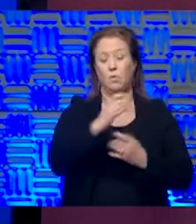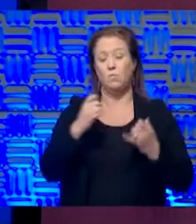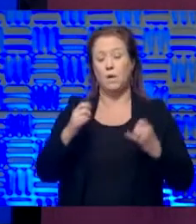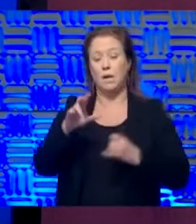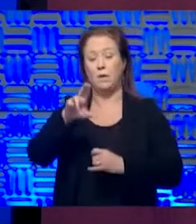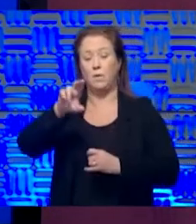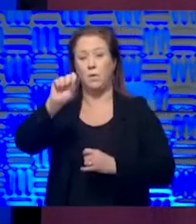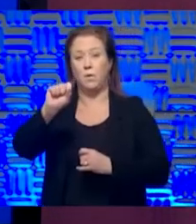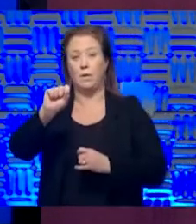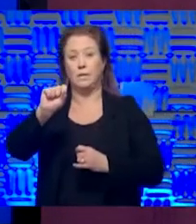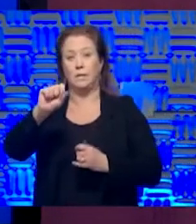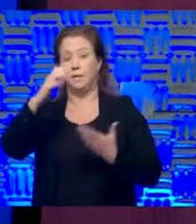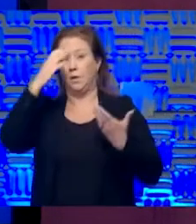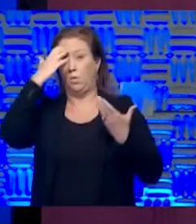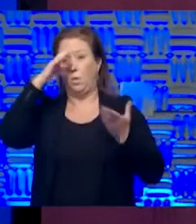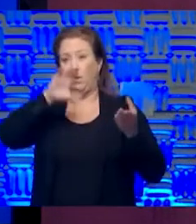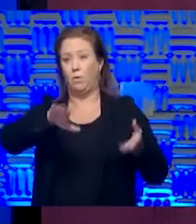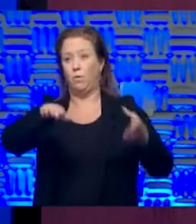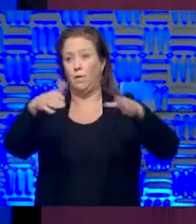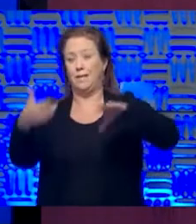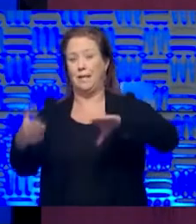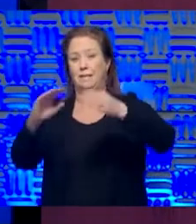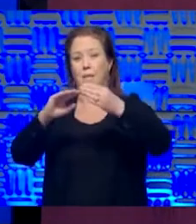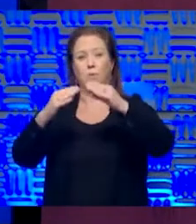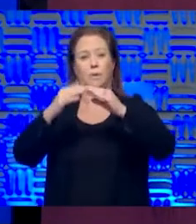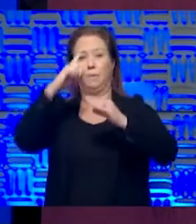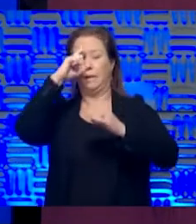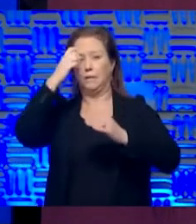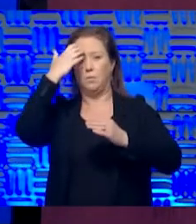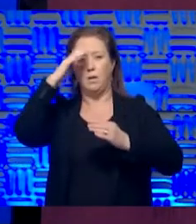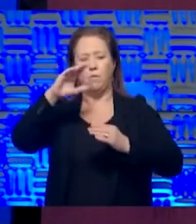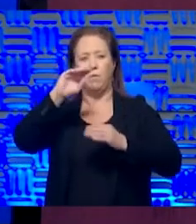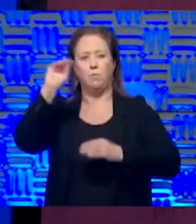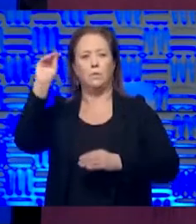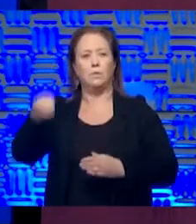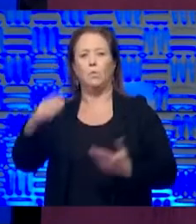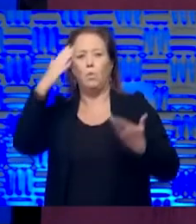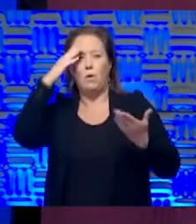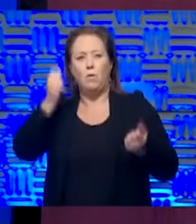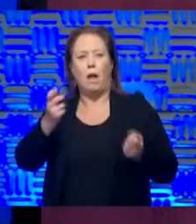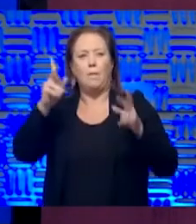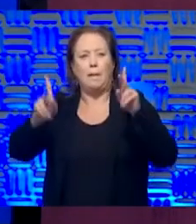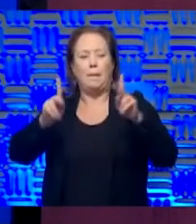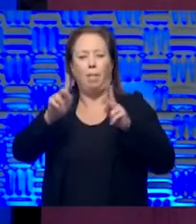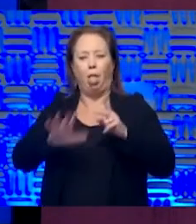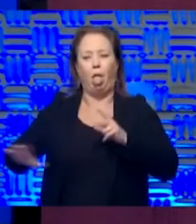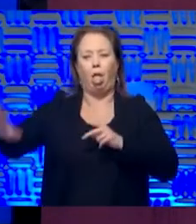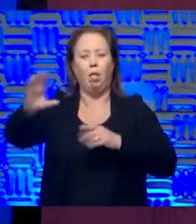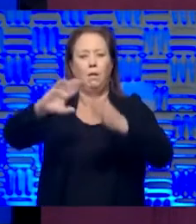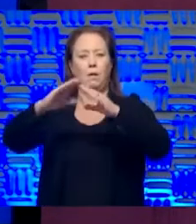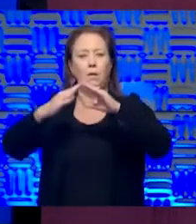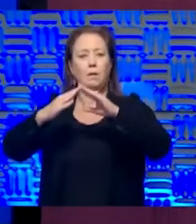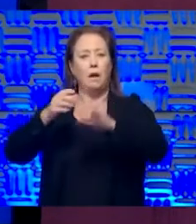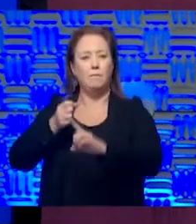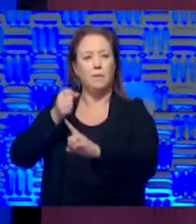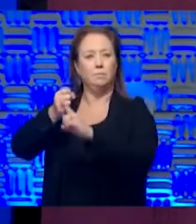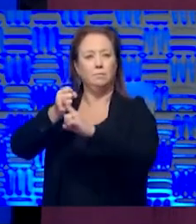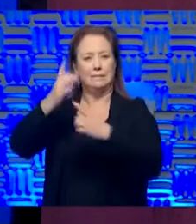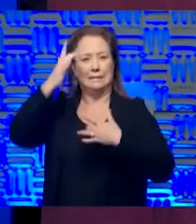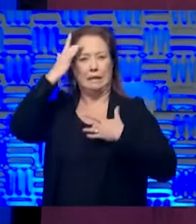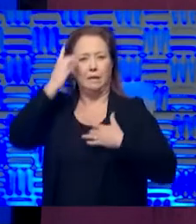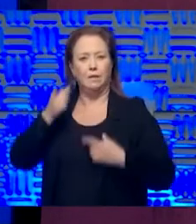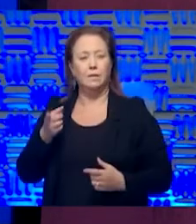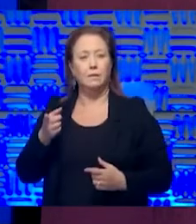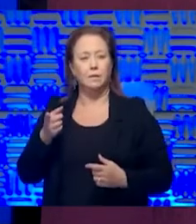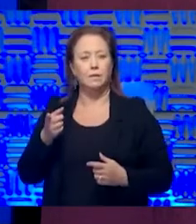United States, we don't know the death rate because we don't know what the percentage of, we don't know how many people in the public are affected. But I, I will tell